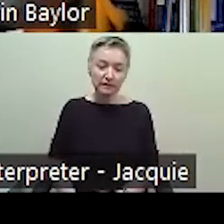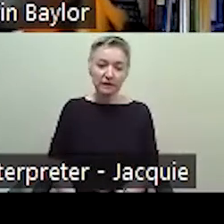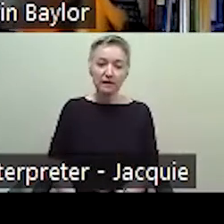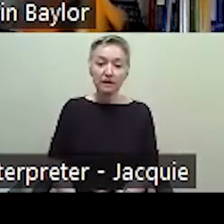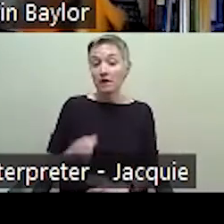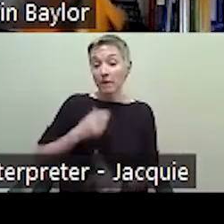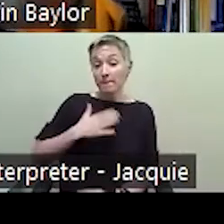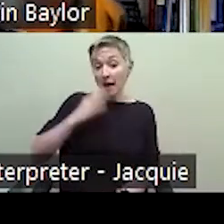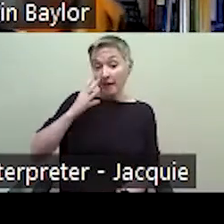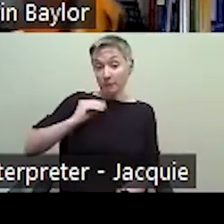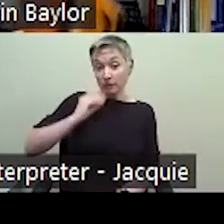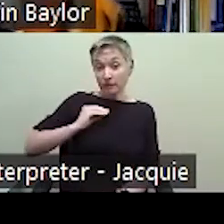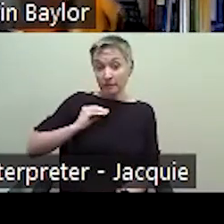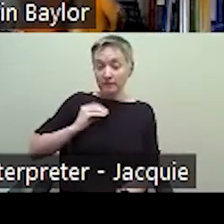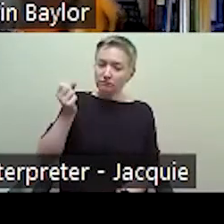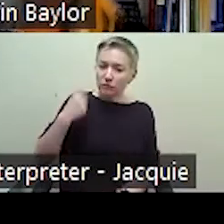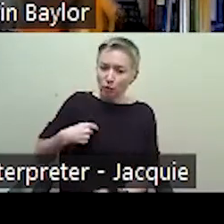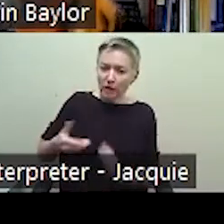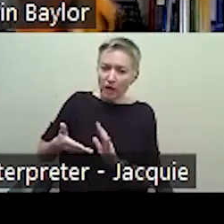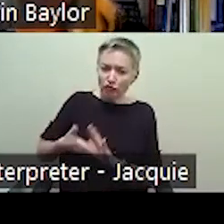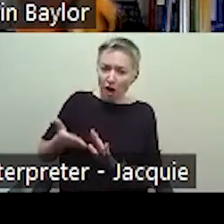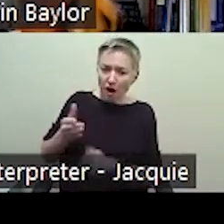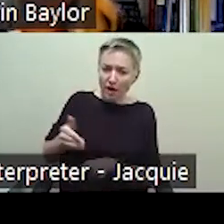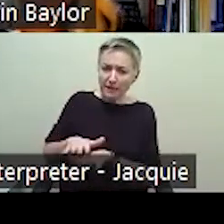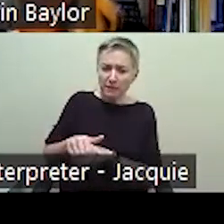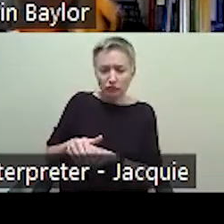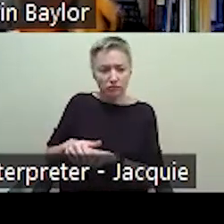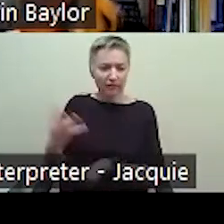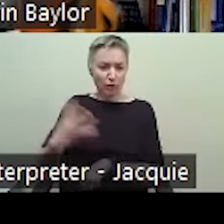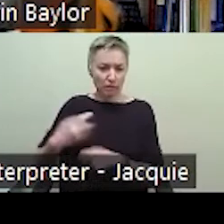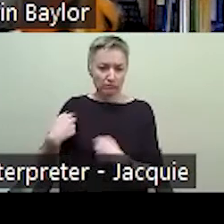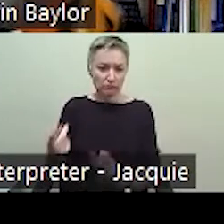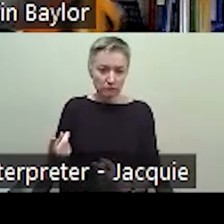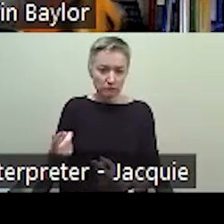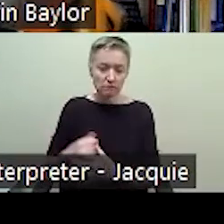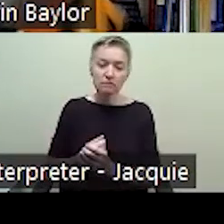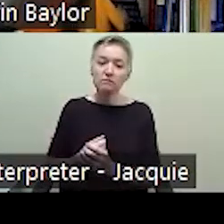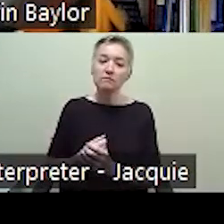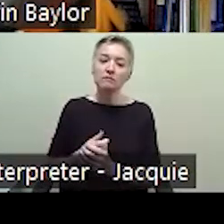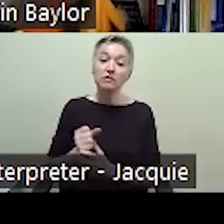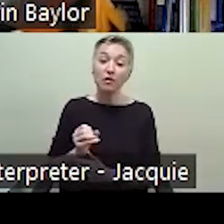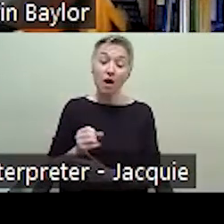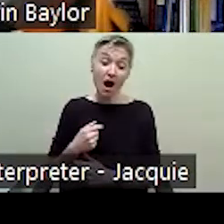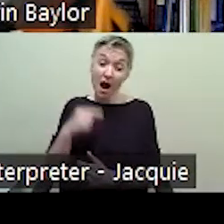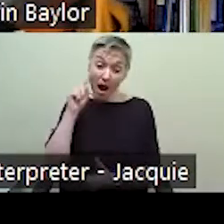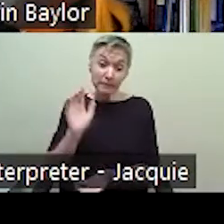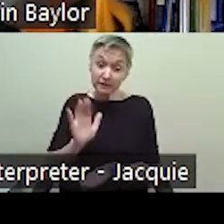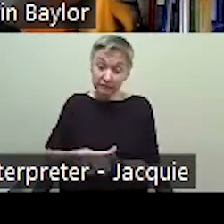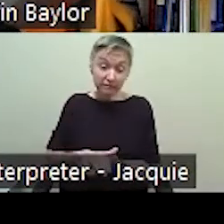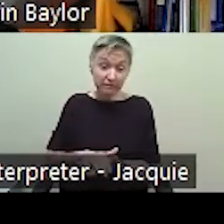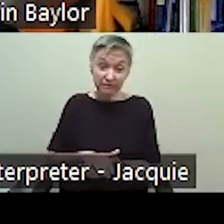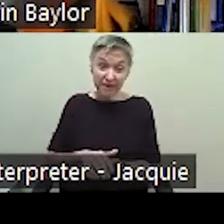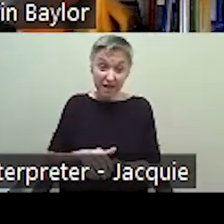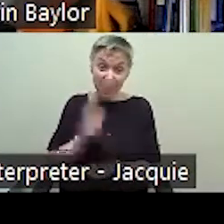my experience, we've run this simulation four times now at the school, I think it would be helpful for all employees,